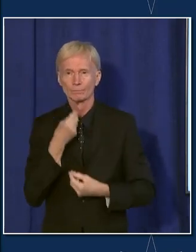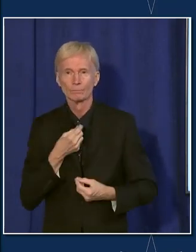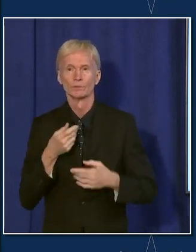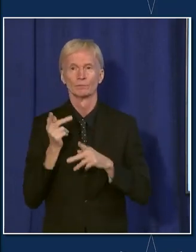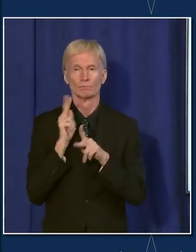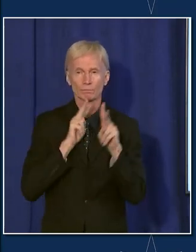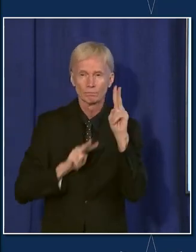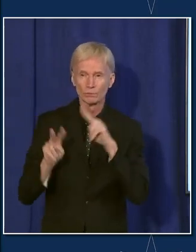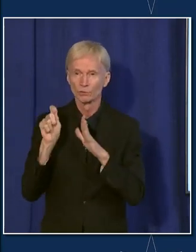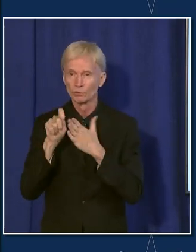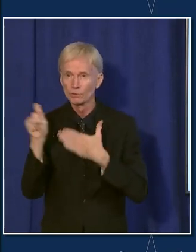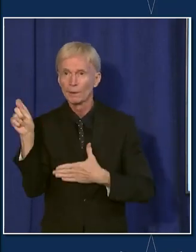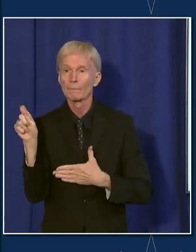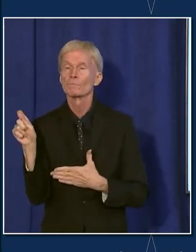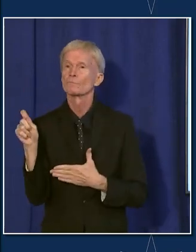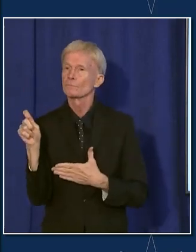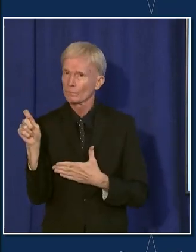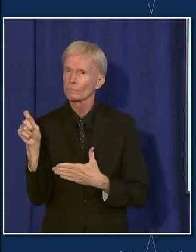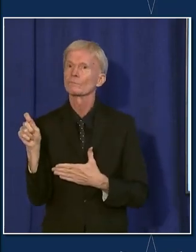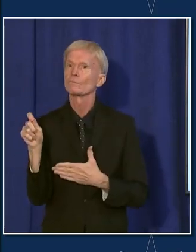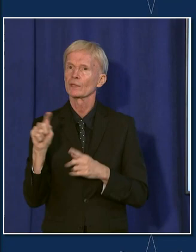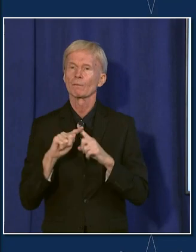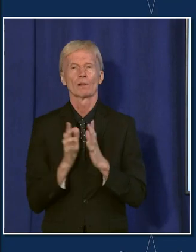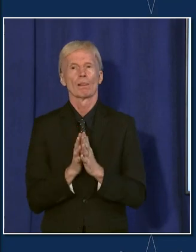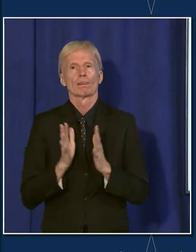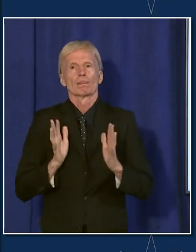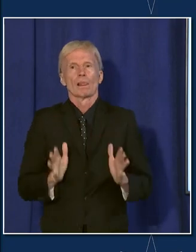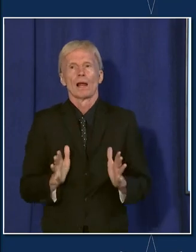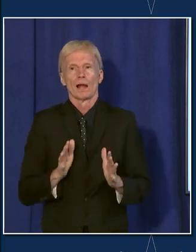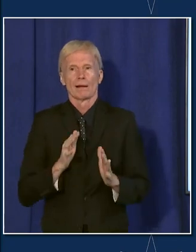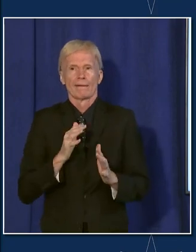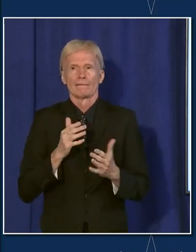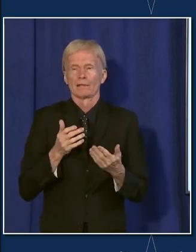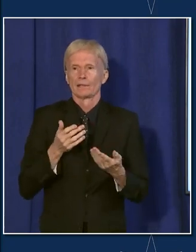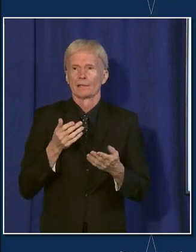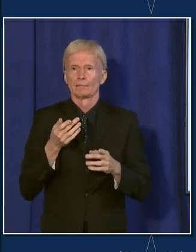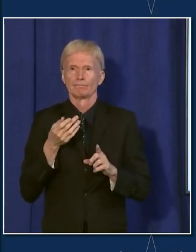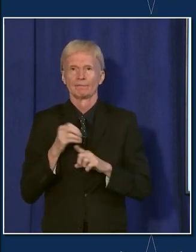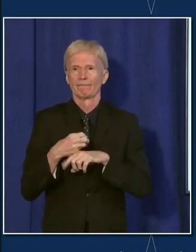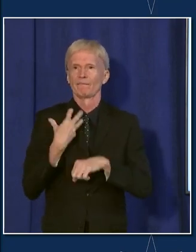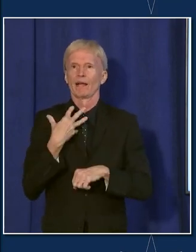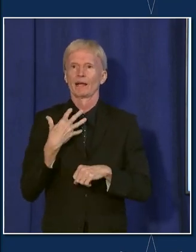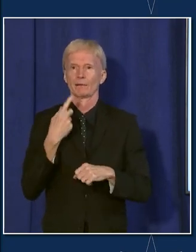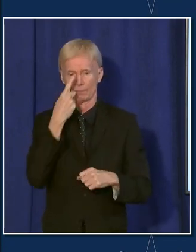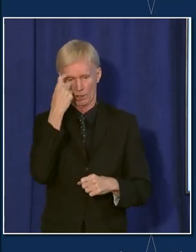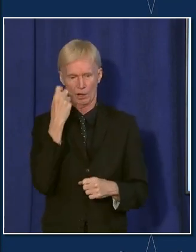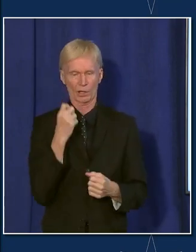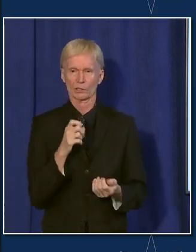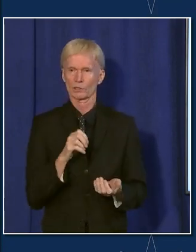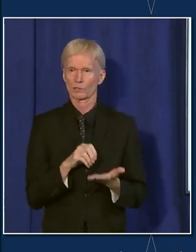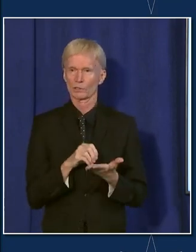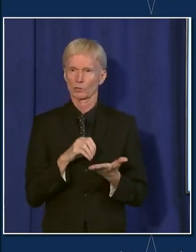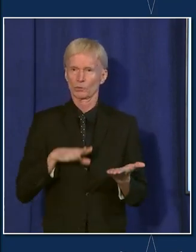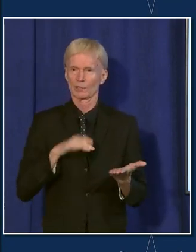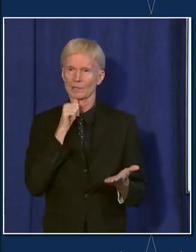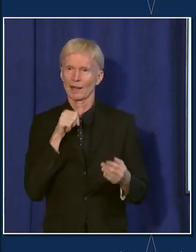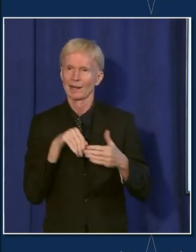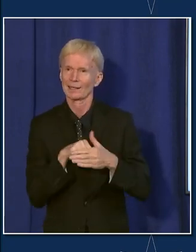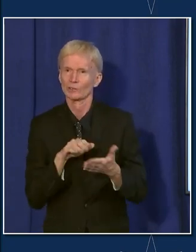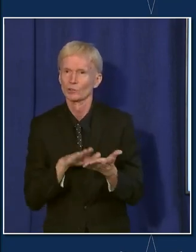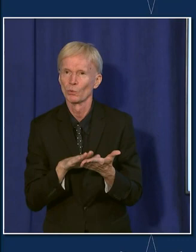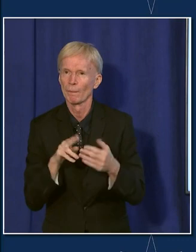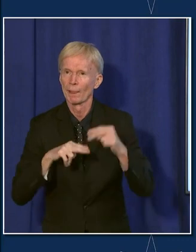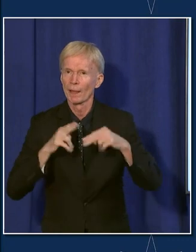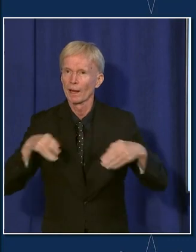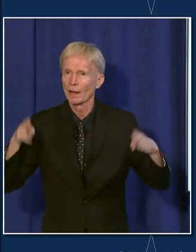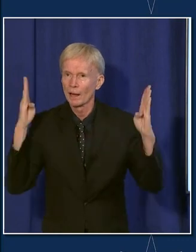But there's been a lot of indirect effects from not having kids in school in person. And our top goal is to make